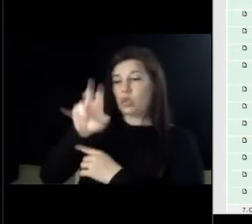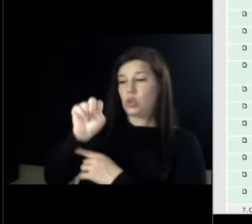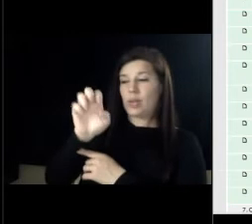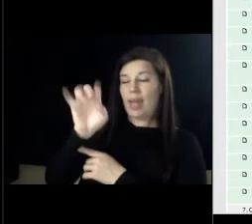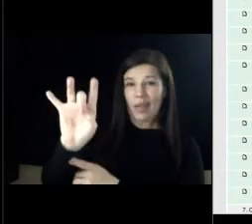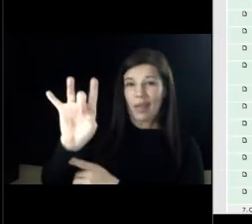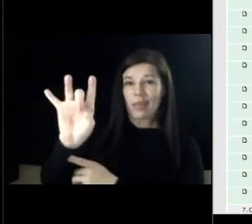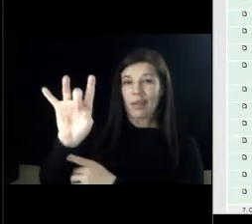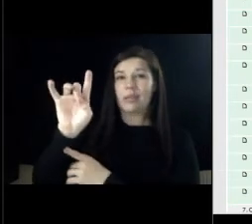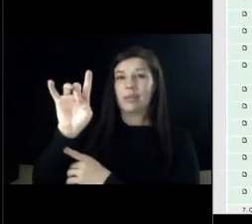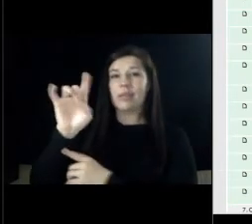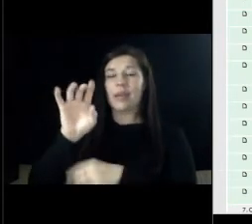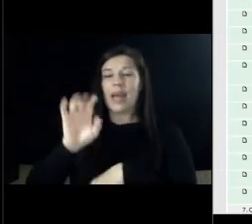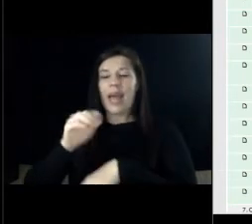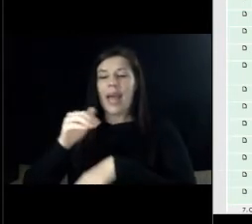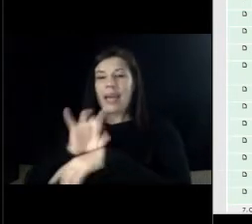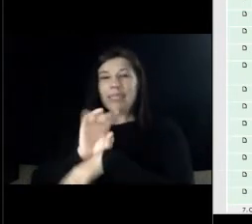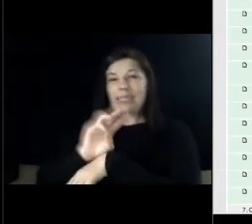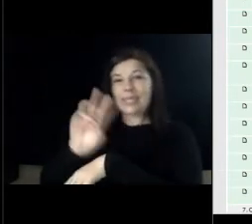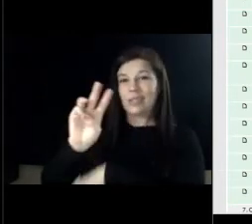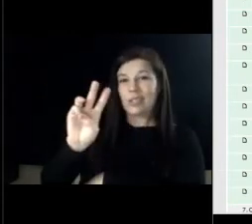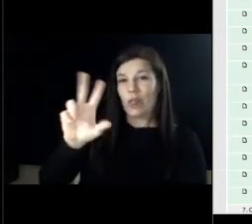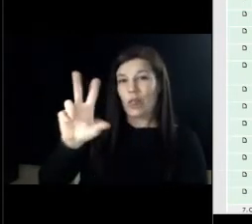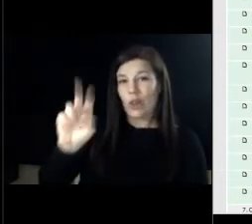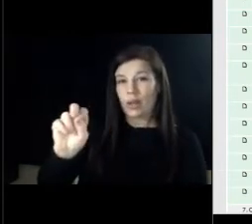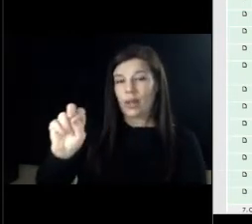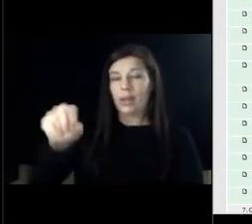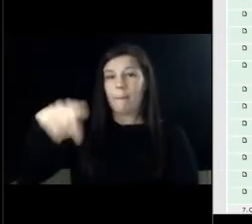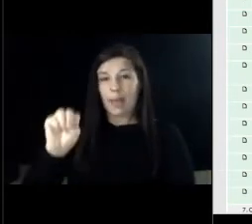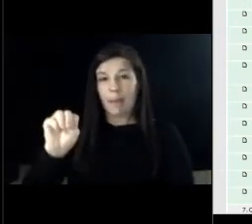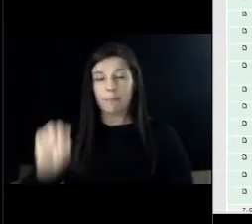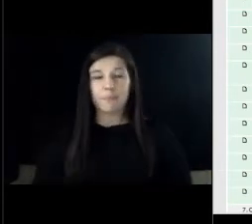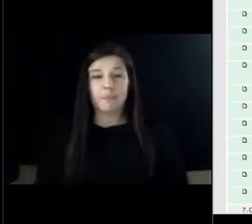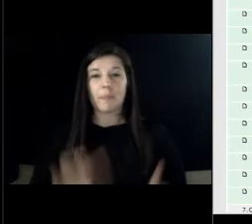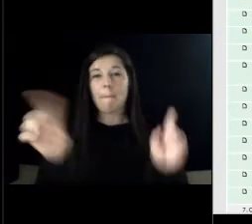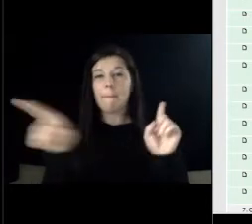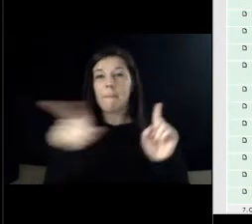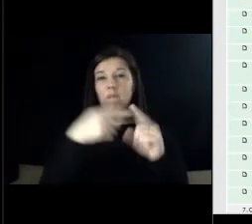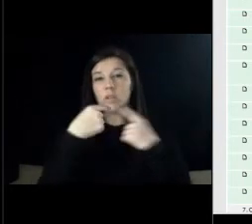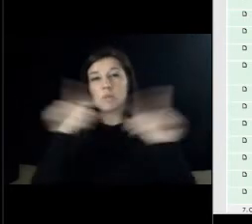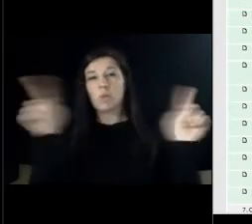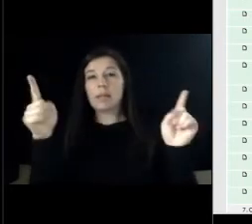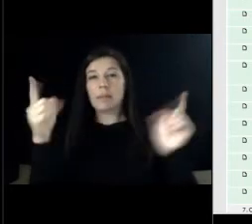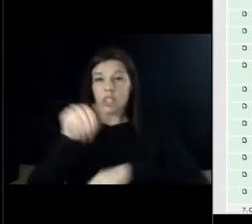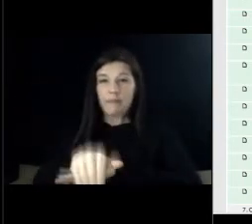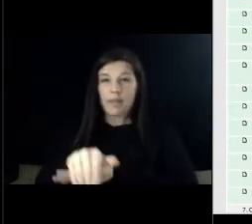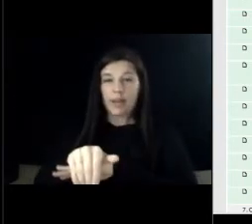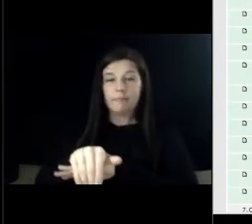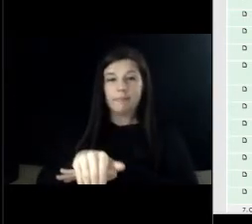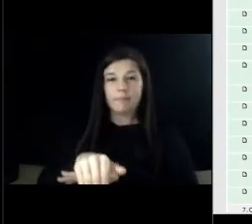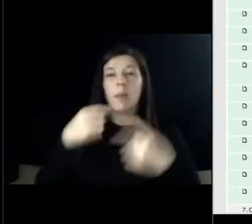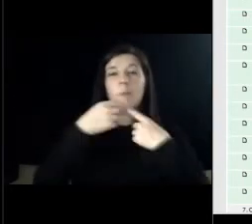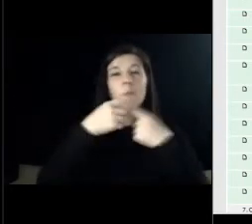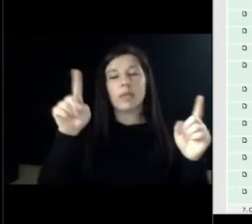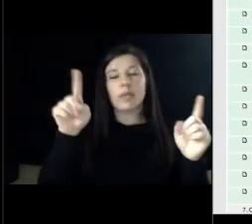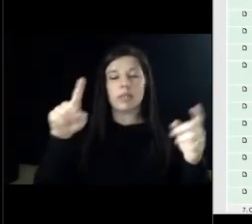30 p.m moving on to our first proclamation of the evening proclamation recognizing